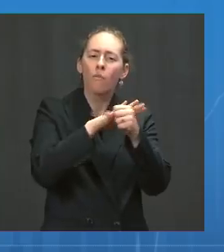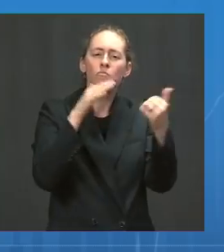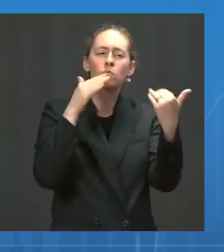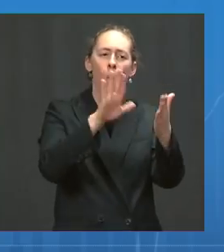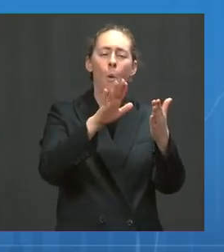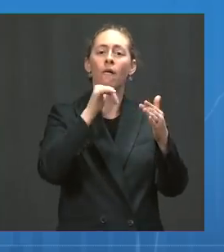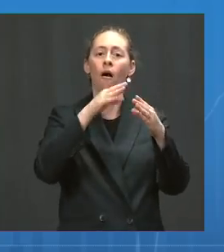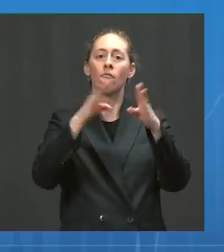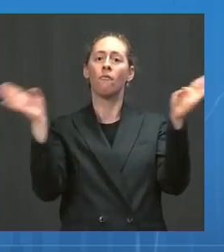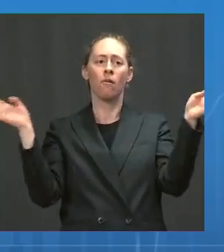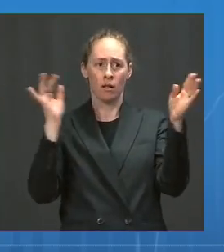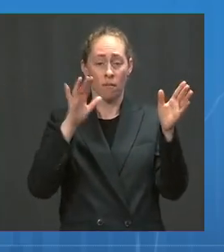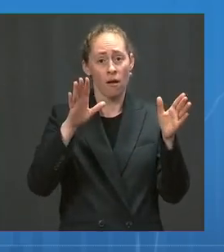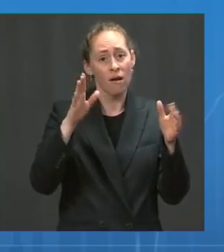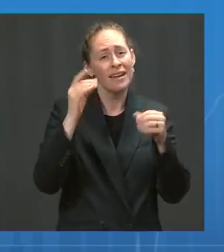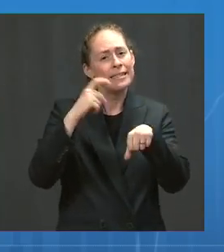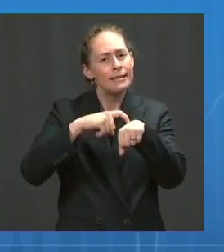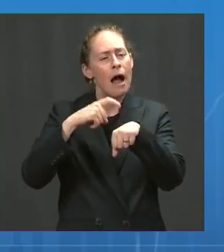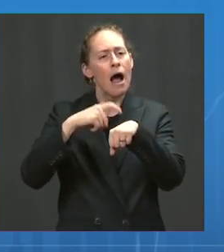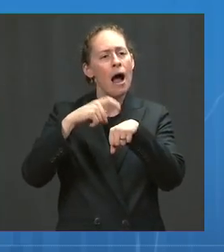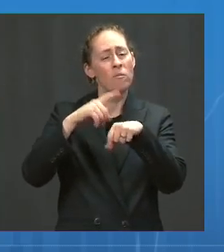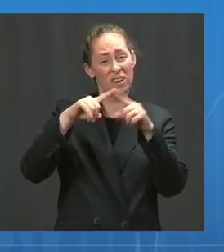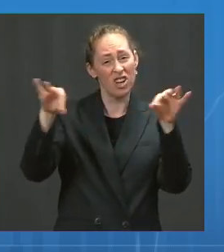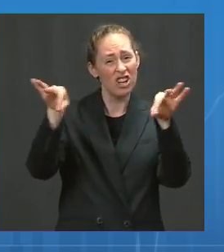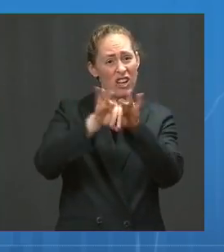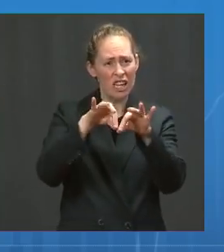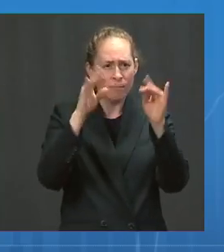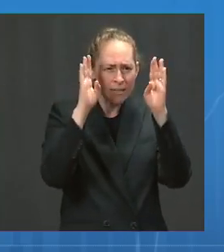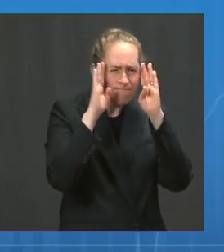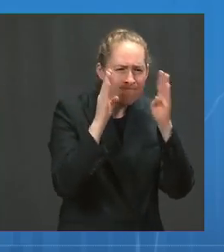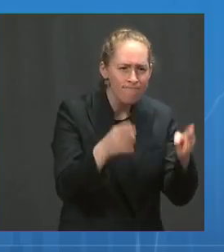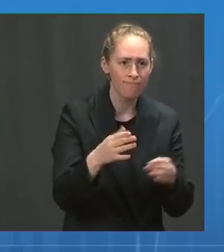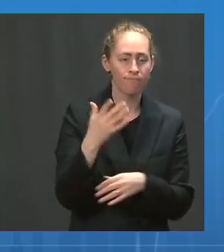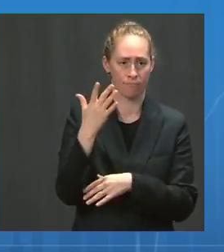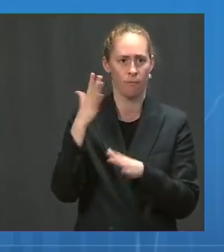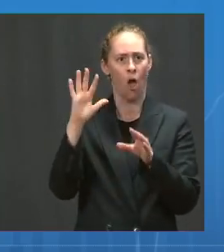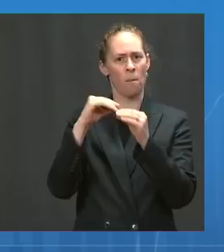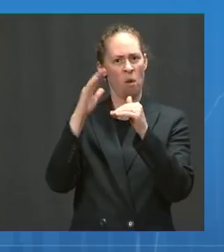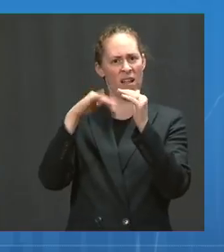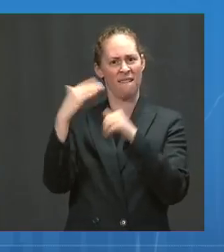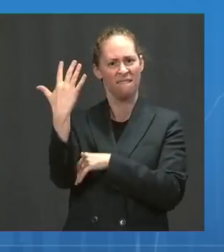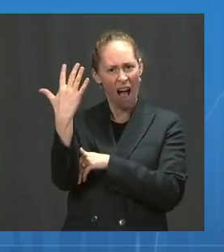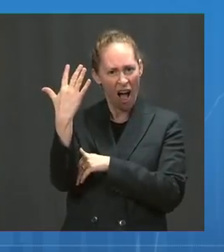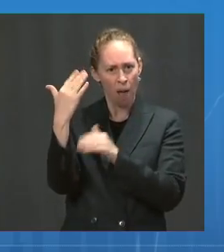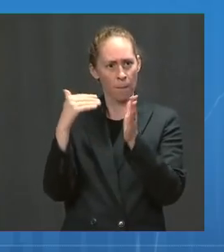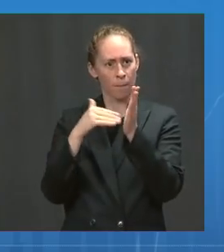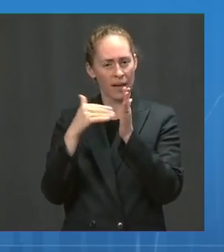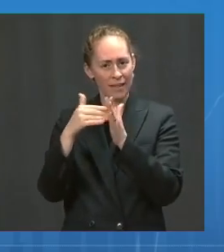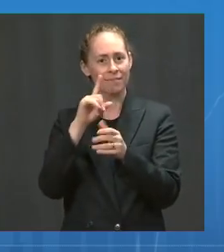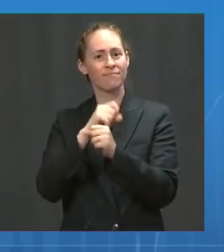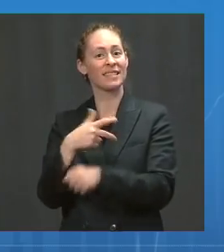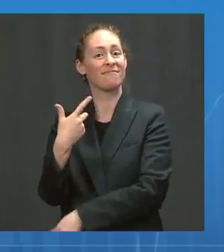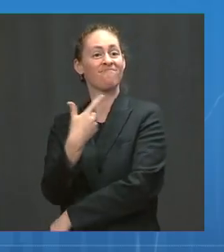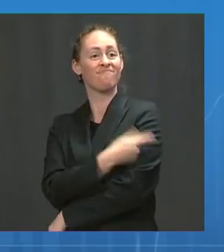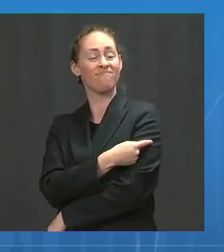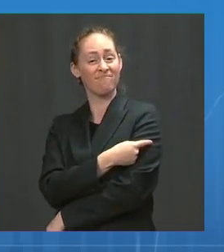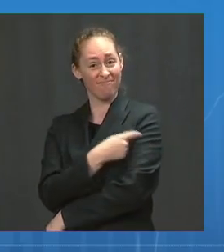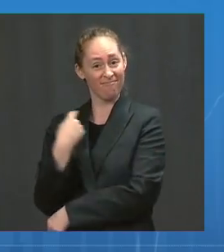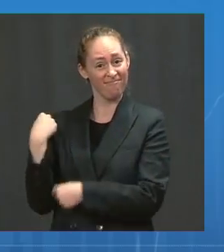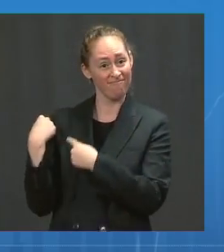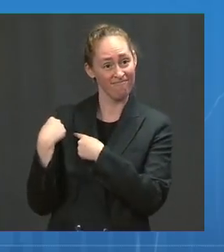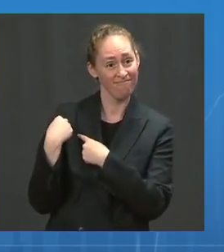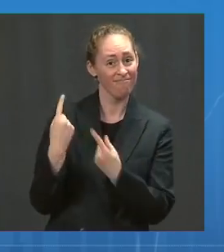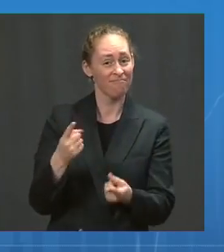working. In the past 10 days, five million Americans have rolled up their sleeves to get a shot in their arms.